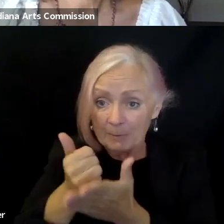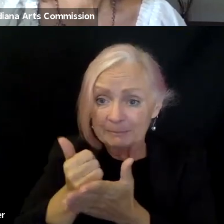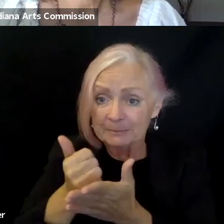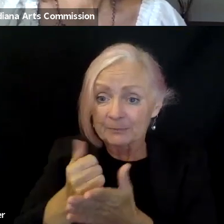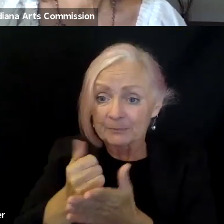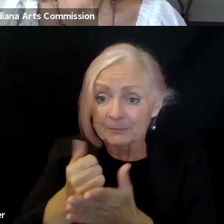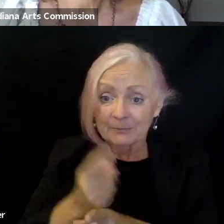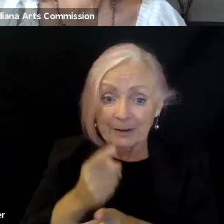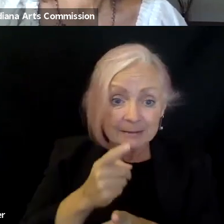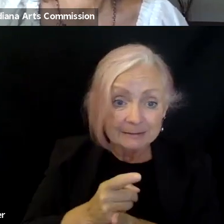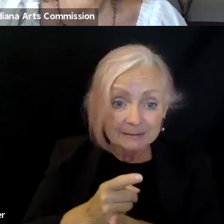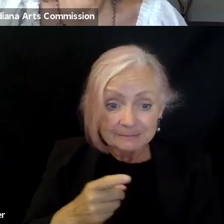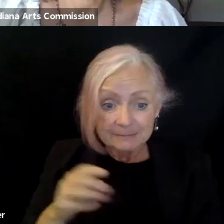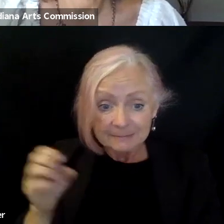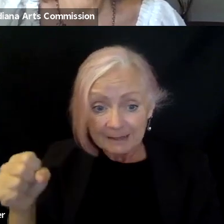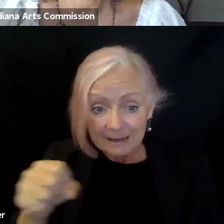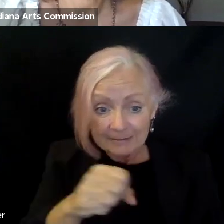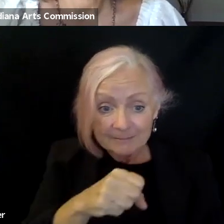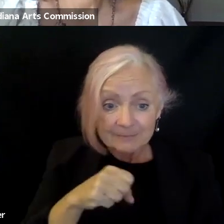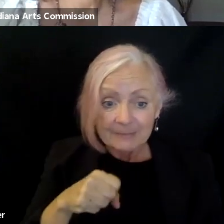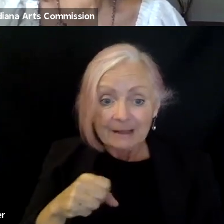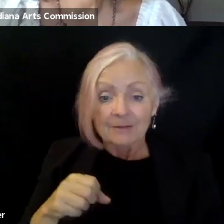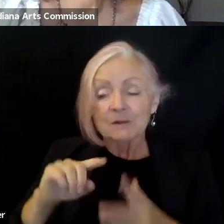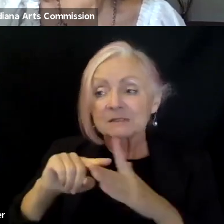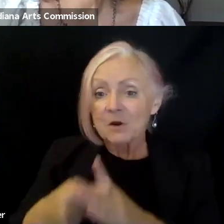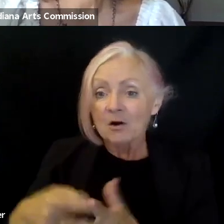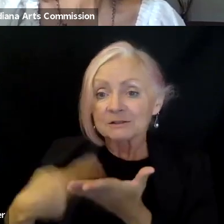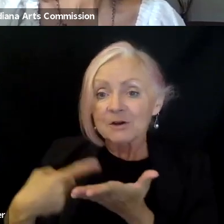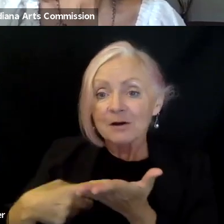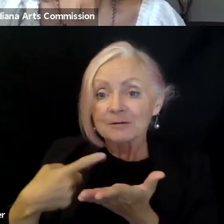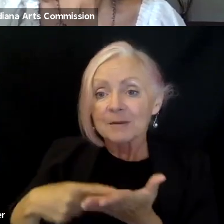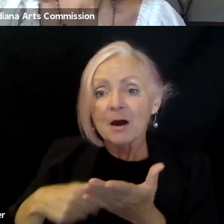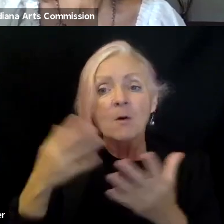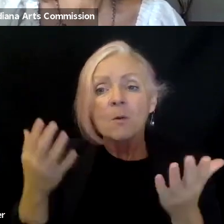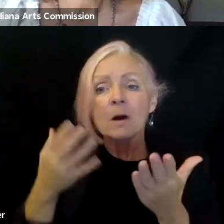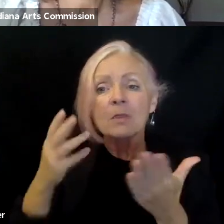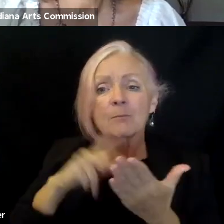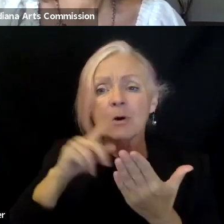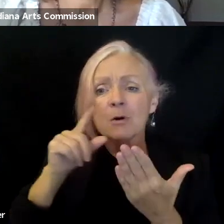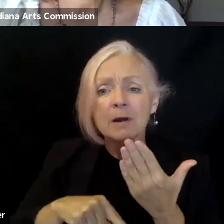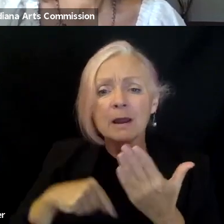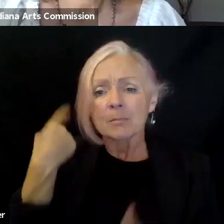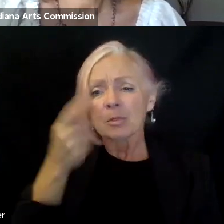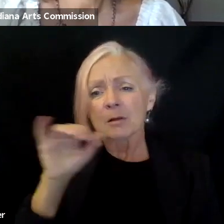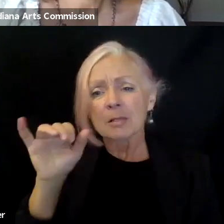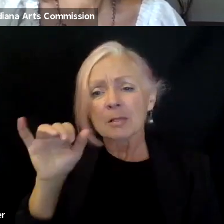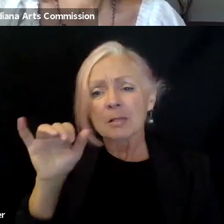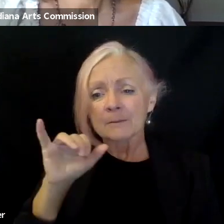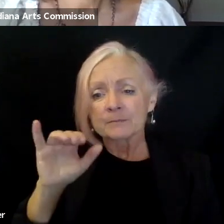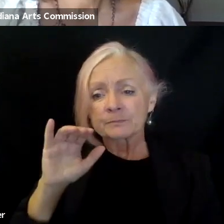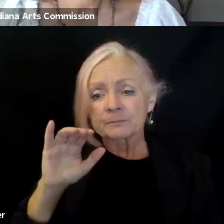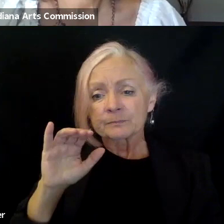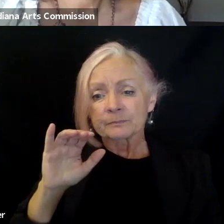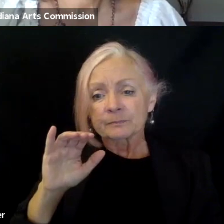Let me see a holler. When, when we first started talking about what a program like this could look like, um, our partner and curriculum instructor